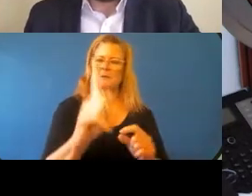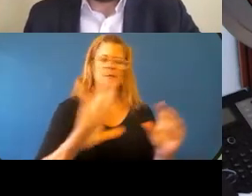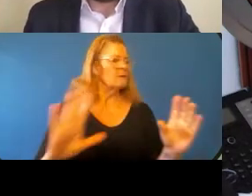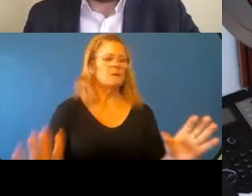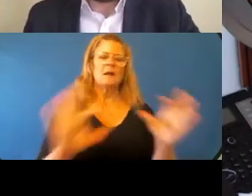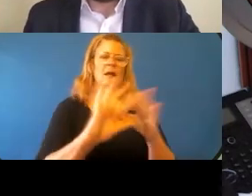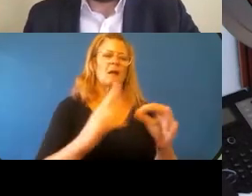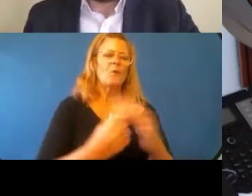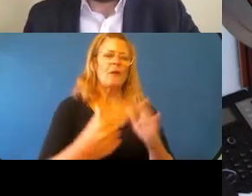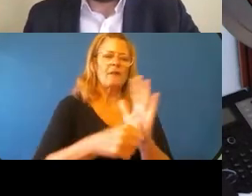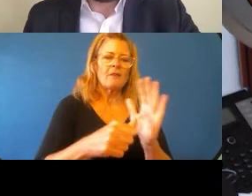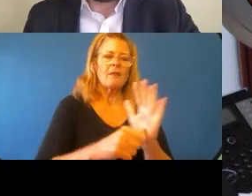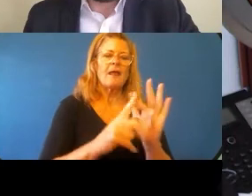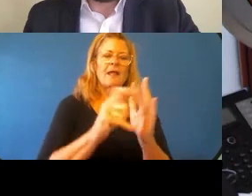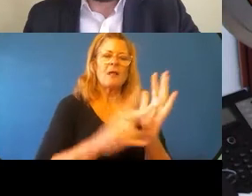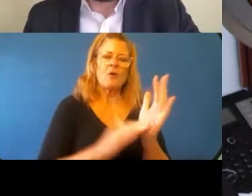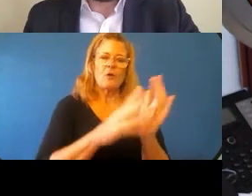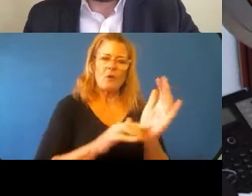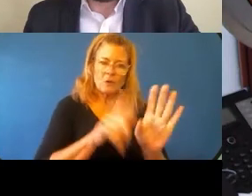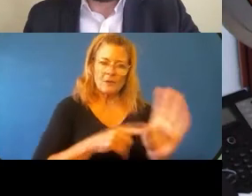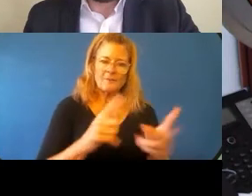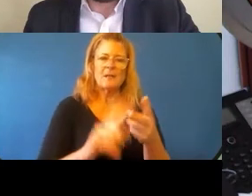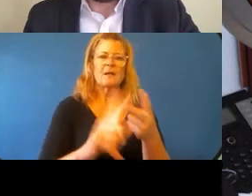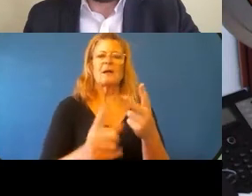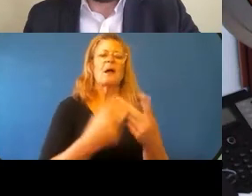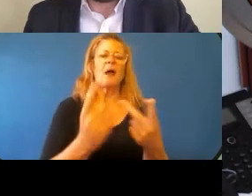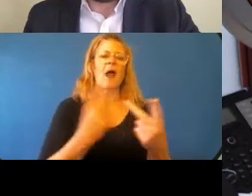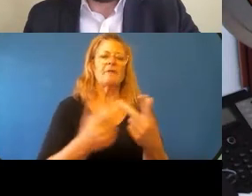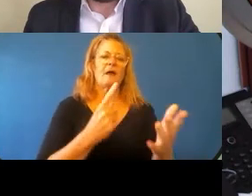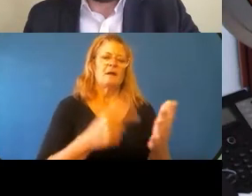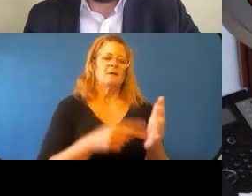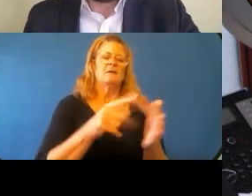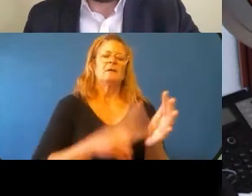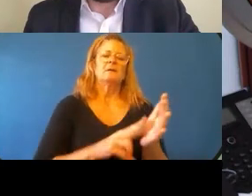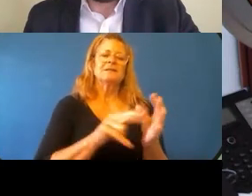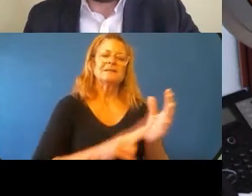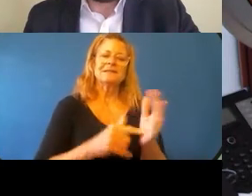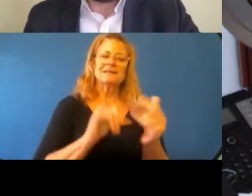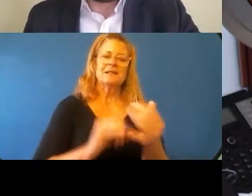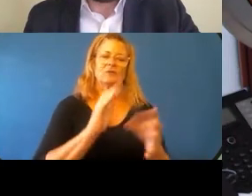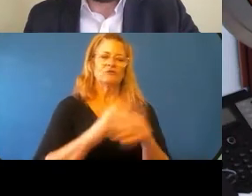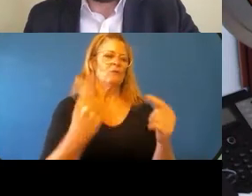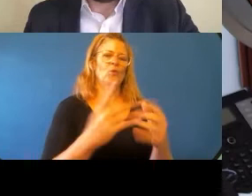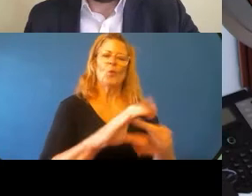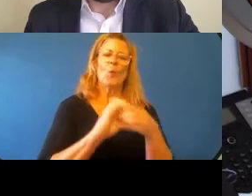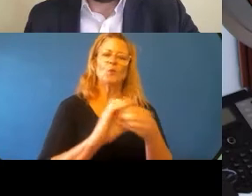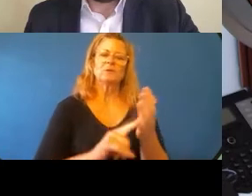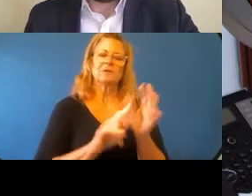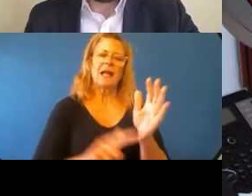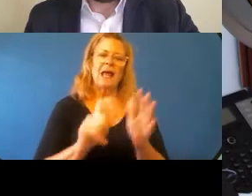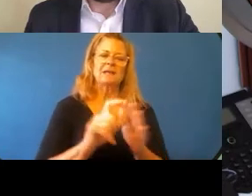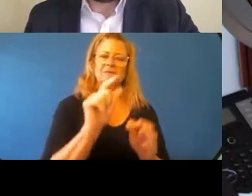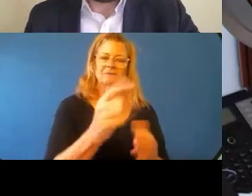all the other tenants in terms of, of laying out really a combined and collaborative